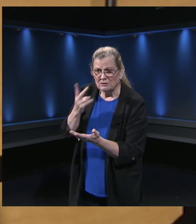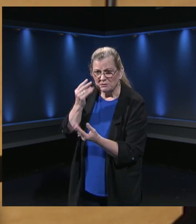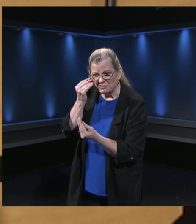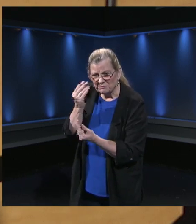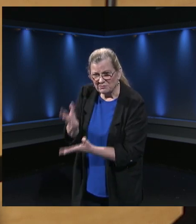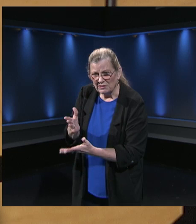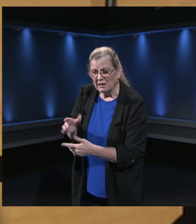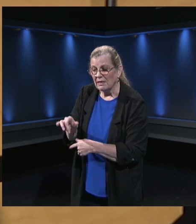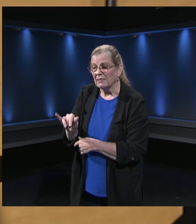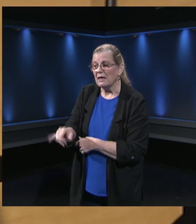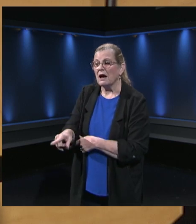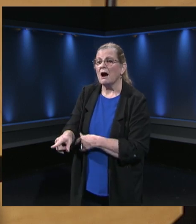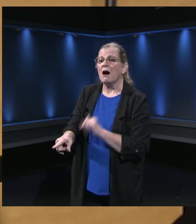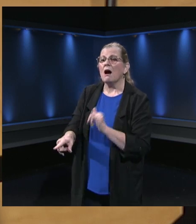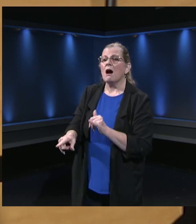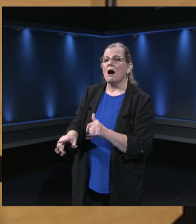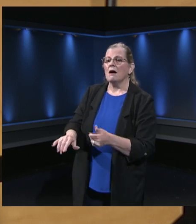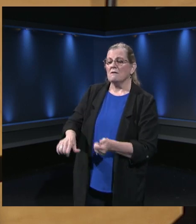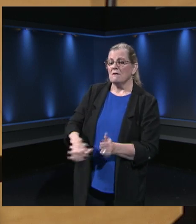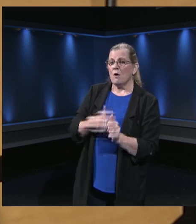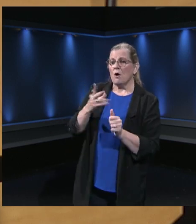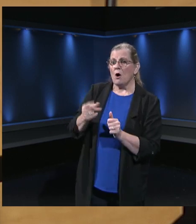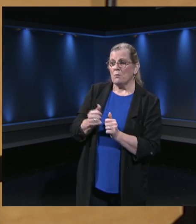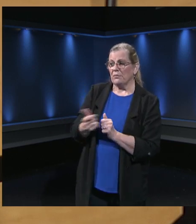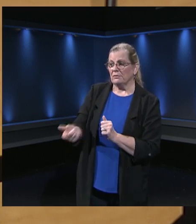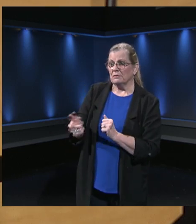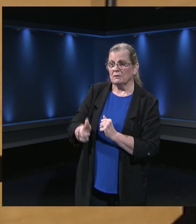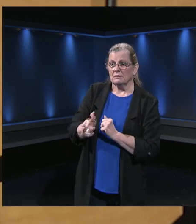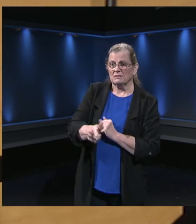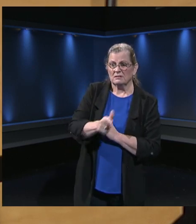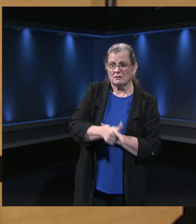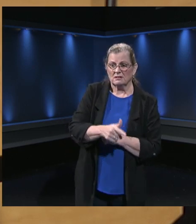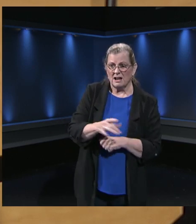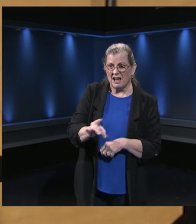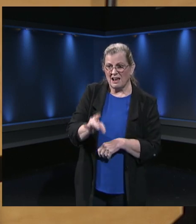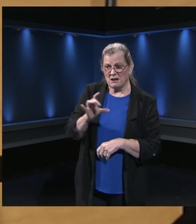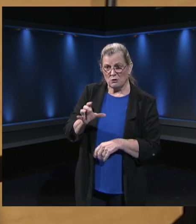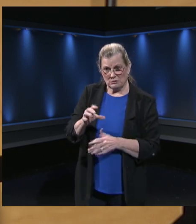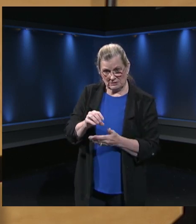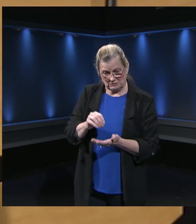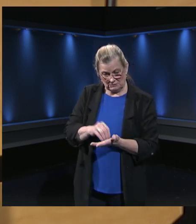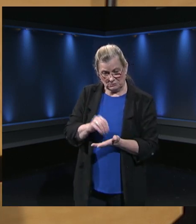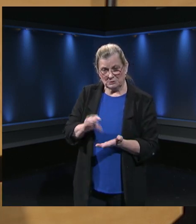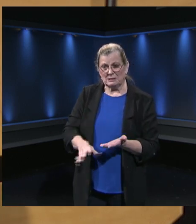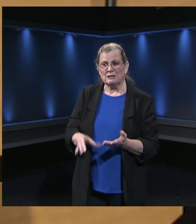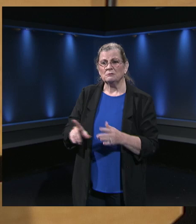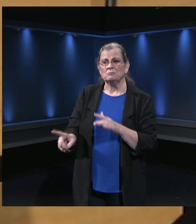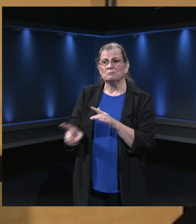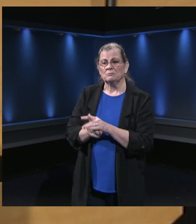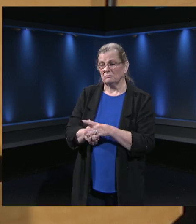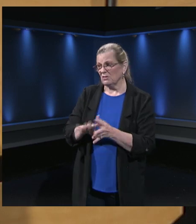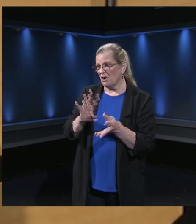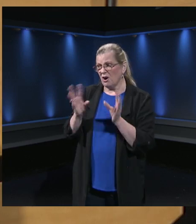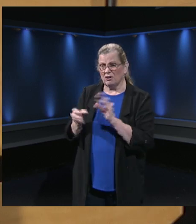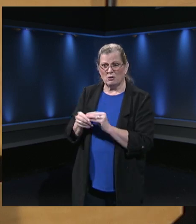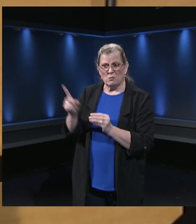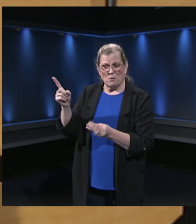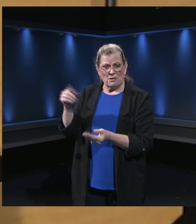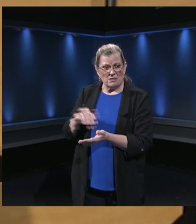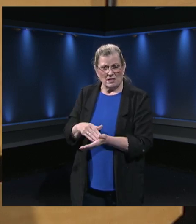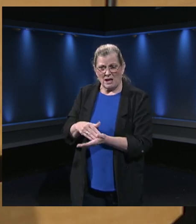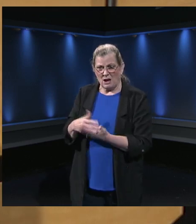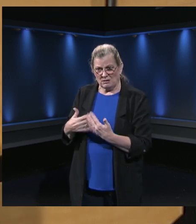start following up with students and we had about 800 kids show up out of 1100 and we were really excited by that. And